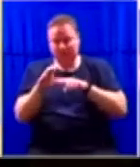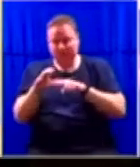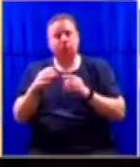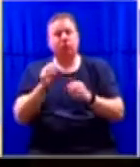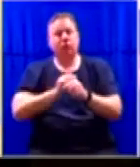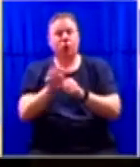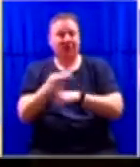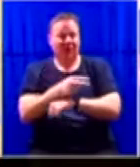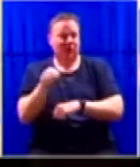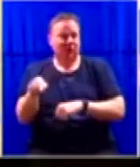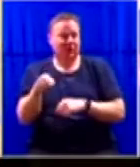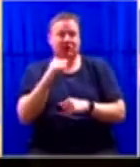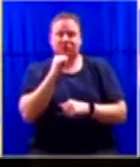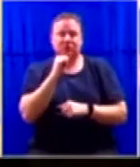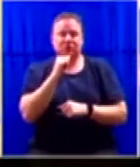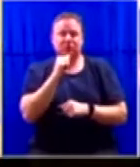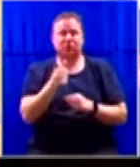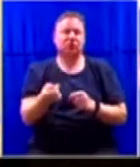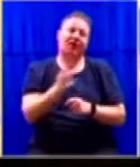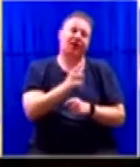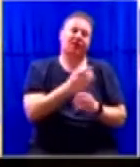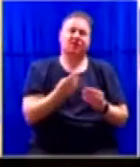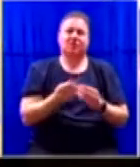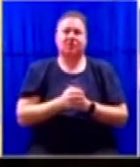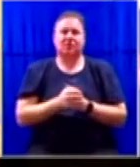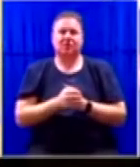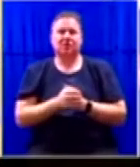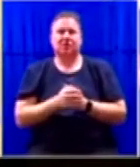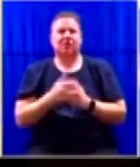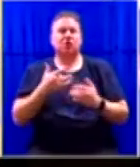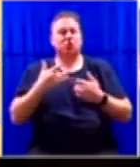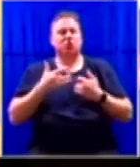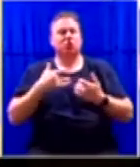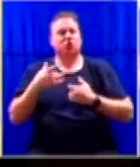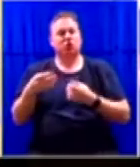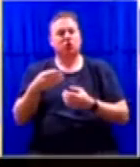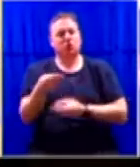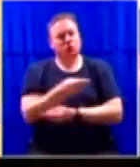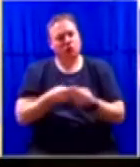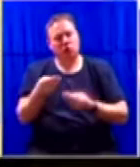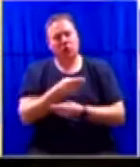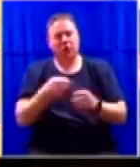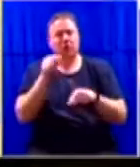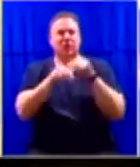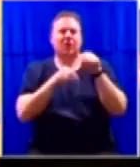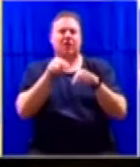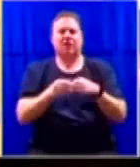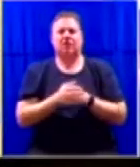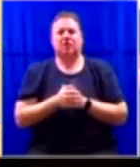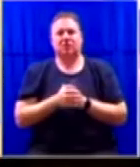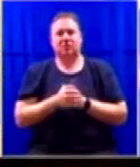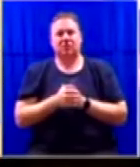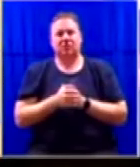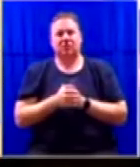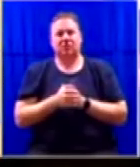great concern from those institutions as to the corruption allegations. When seen against the backdrop of additionally